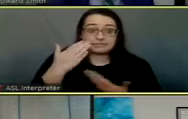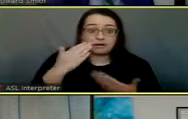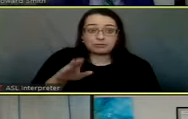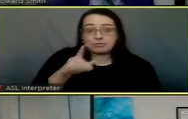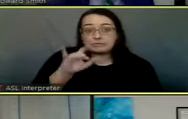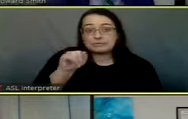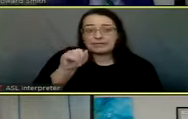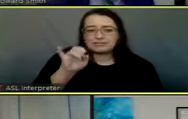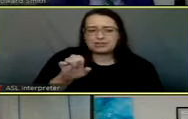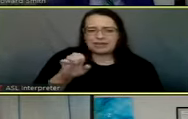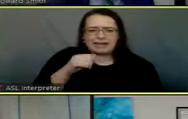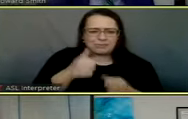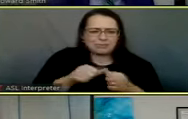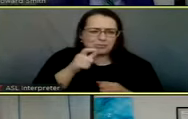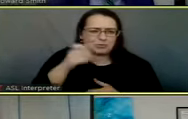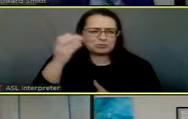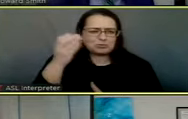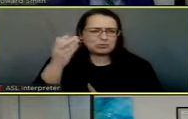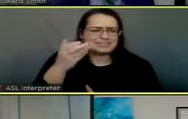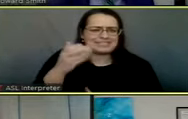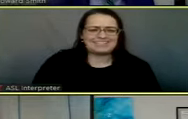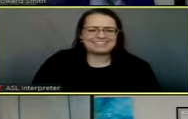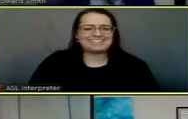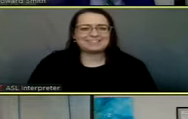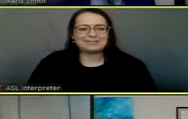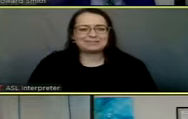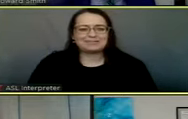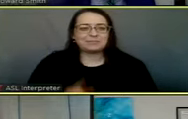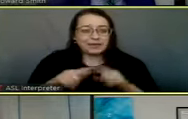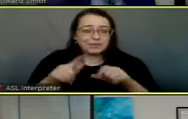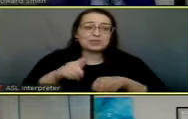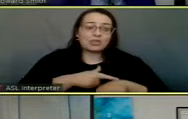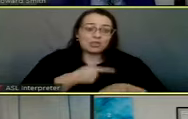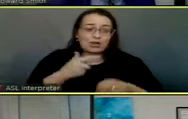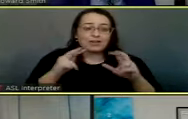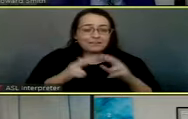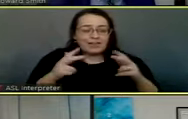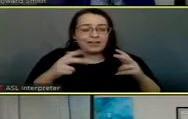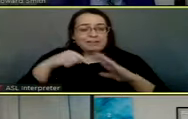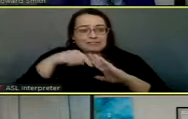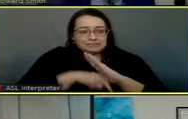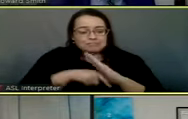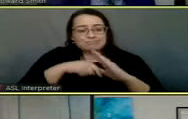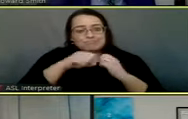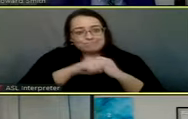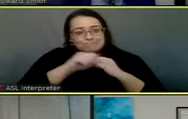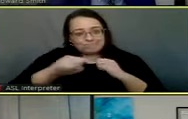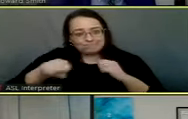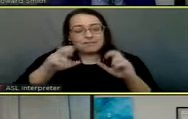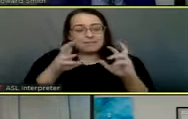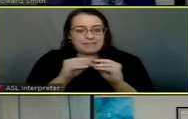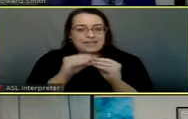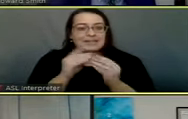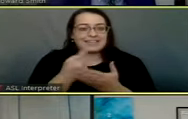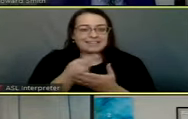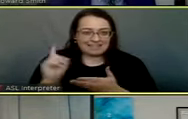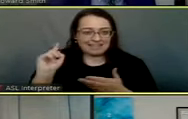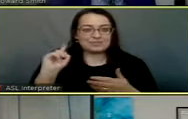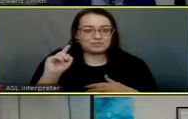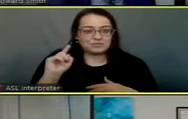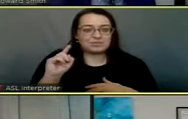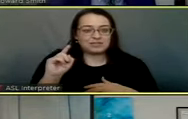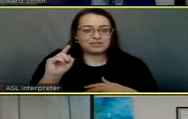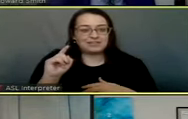Janie here to answer your questions. I can't remember which of y'all is doing the presentation. But it was a long, very exhaustive and extensive and in-depth meeting last week to go through our